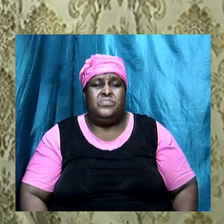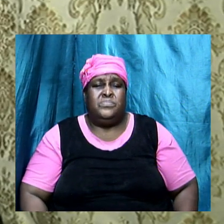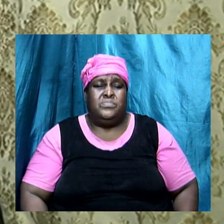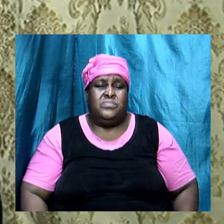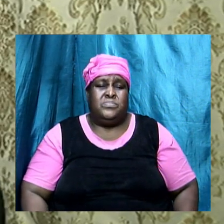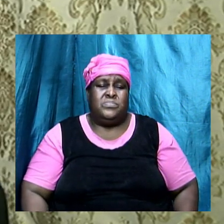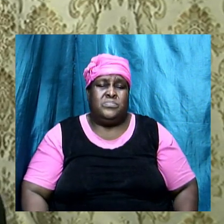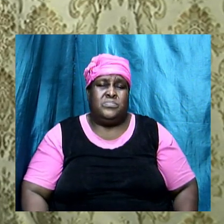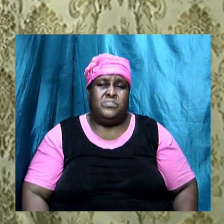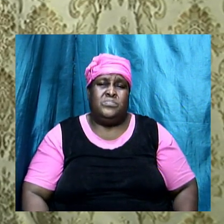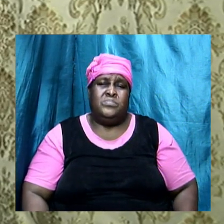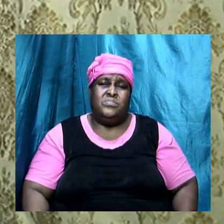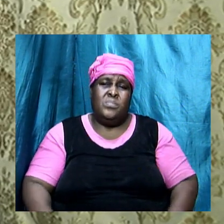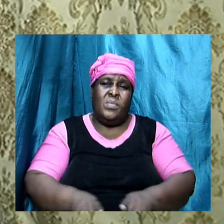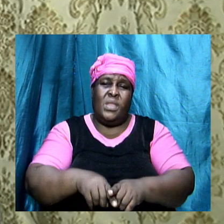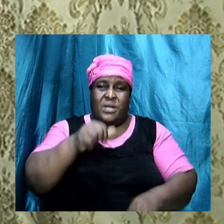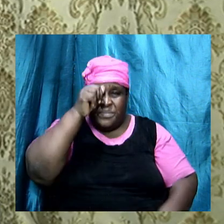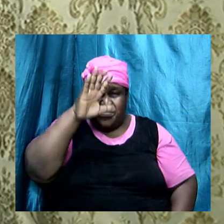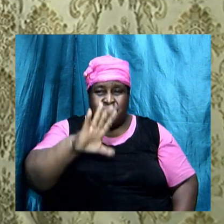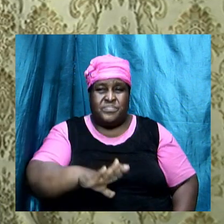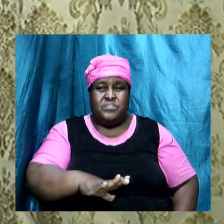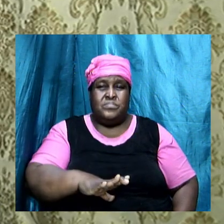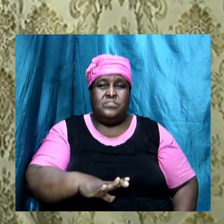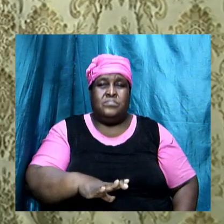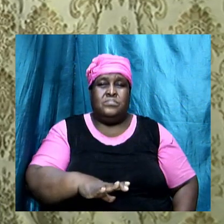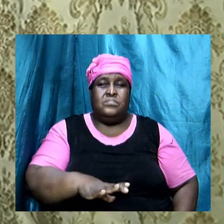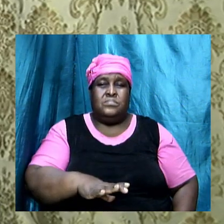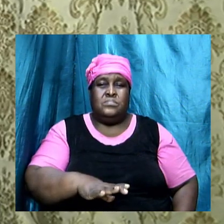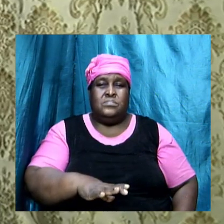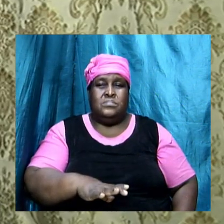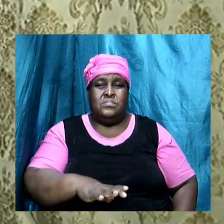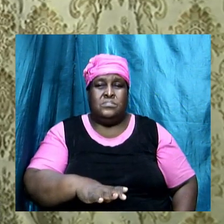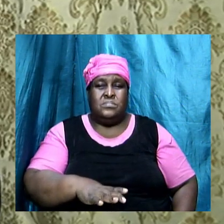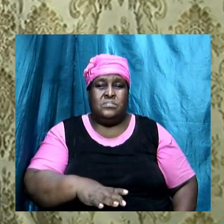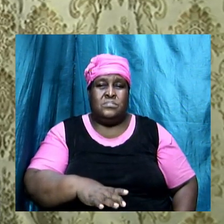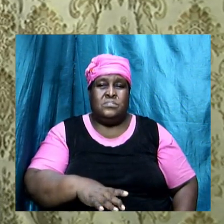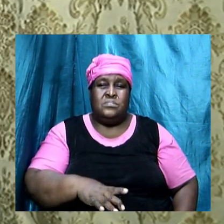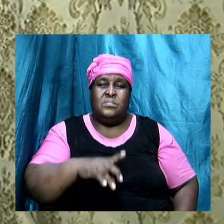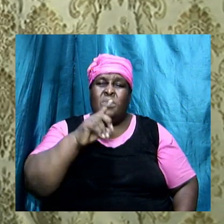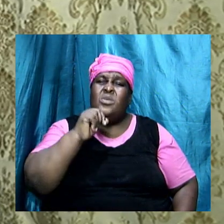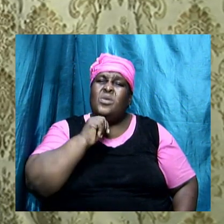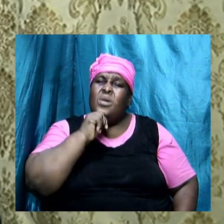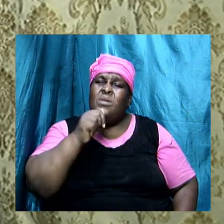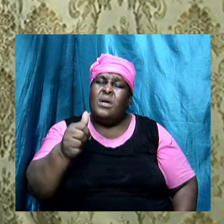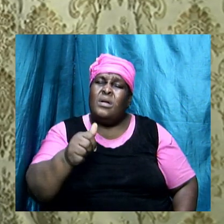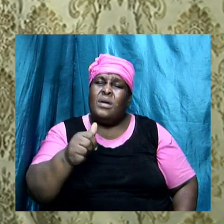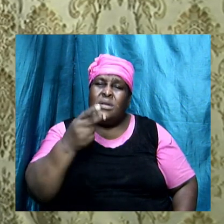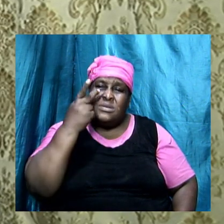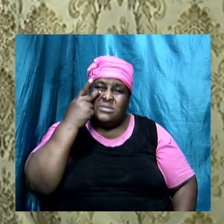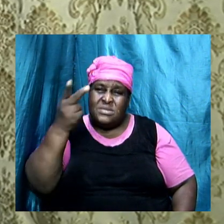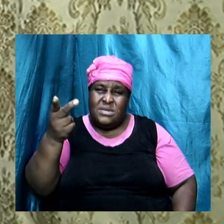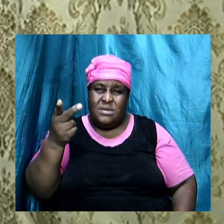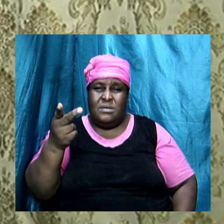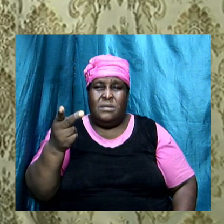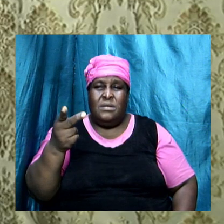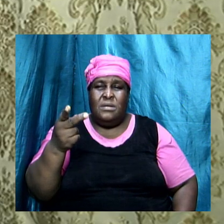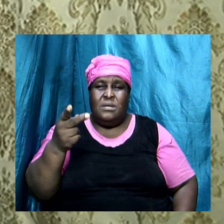And as men, I want you to understand you're not going to see a seducing spirit, you know.